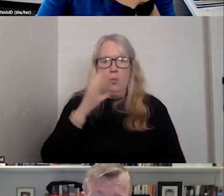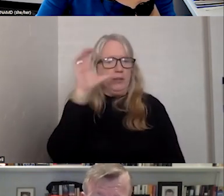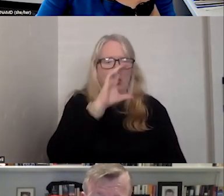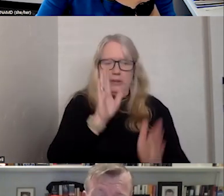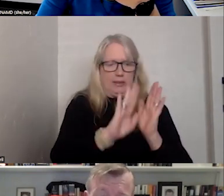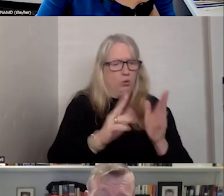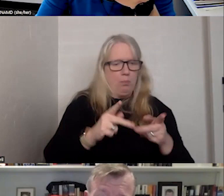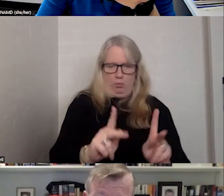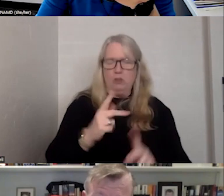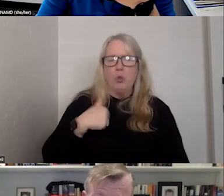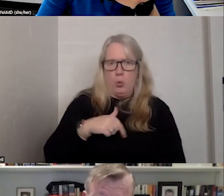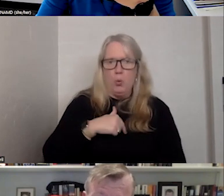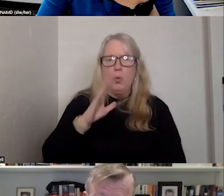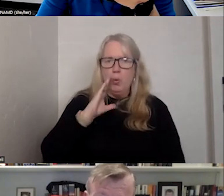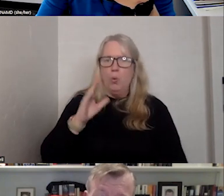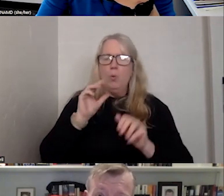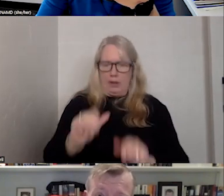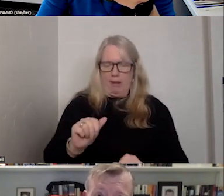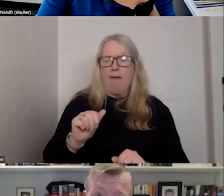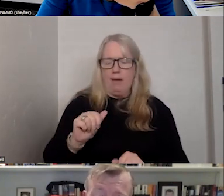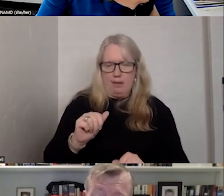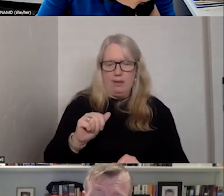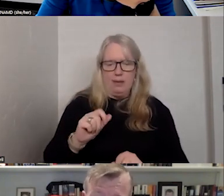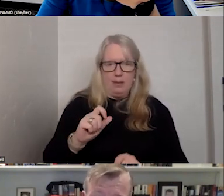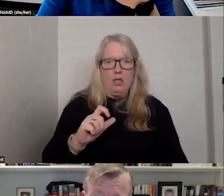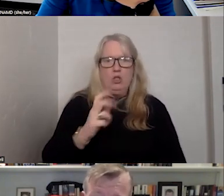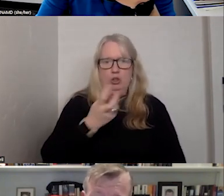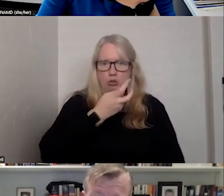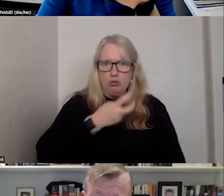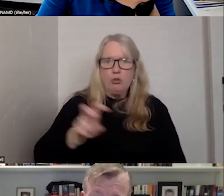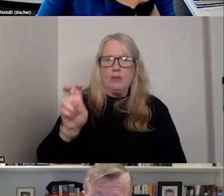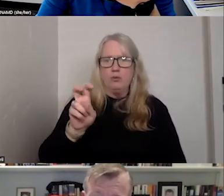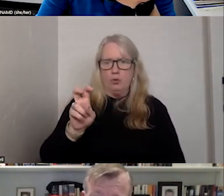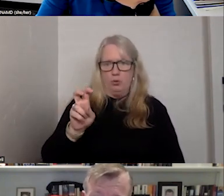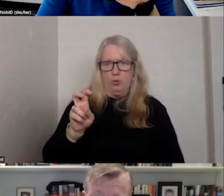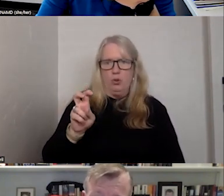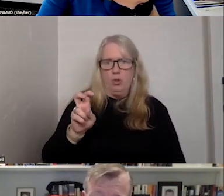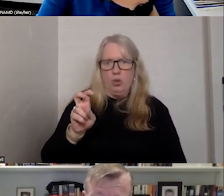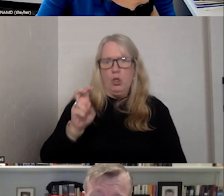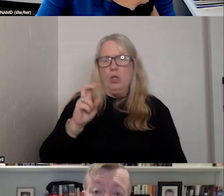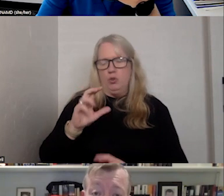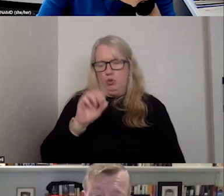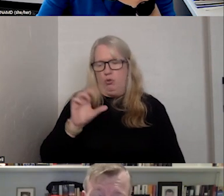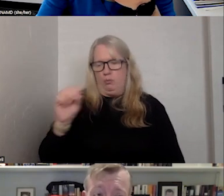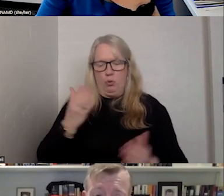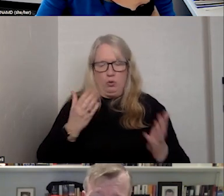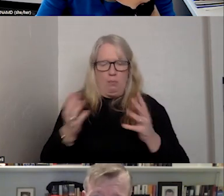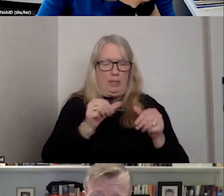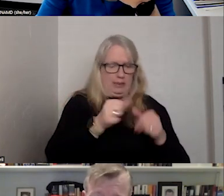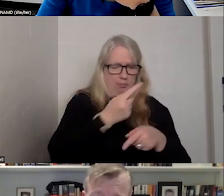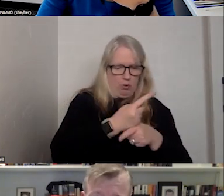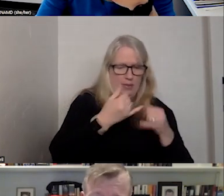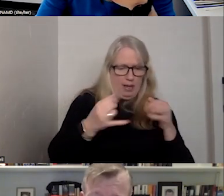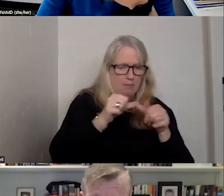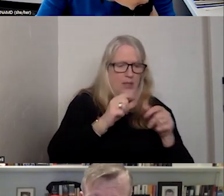We will, we can transfer, we can transfer your details to the triple O service immediately, keep you on the line, keep